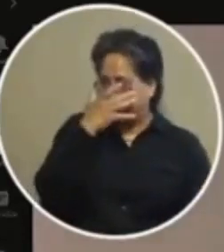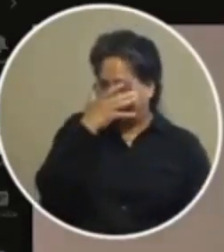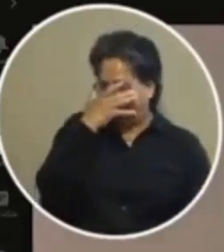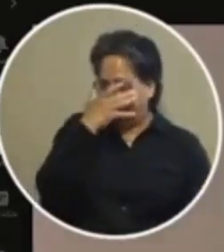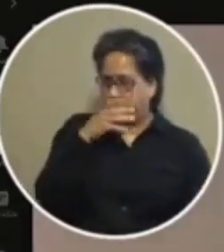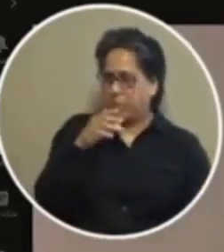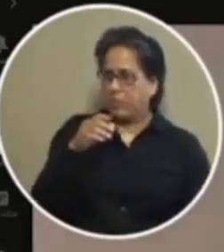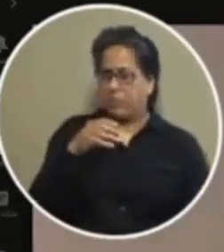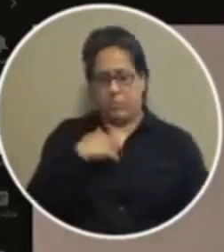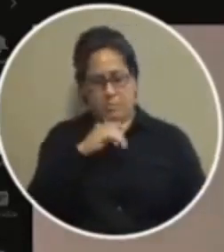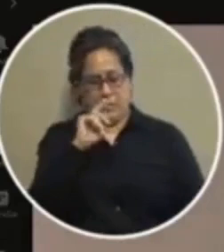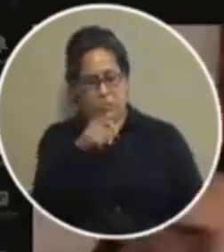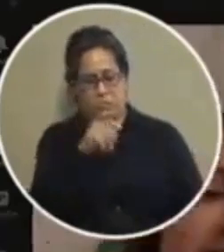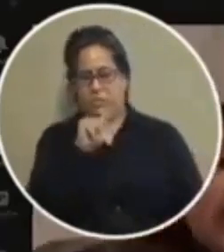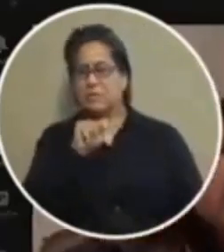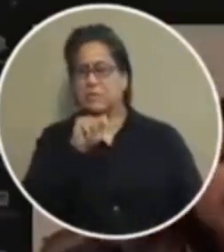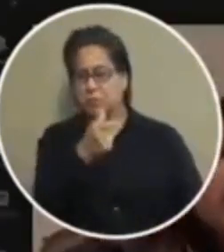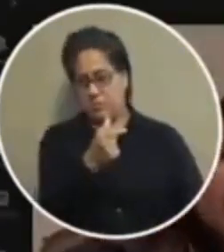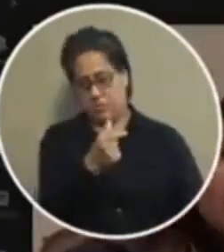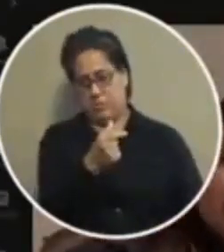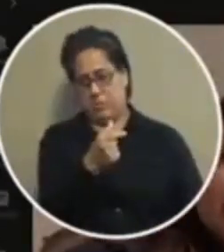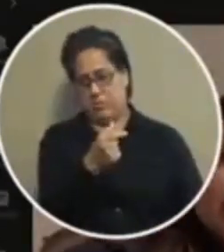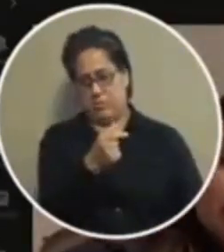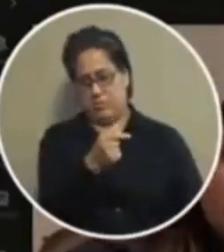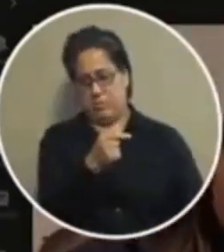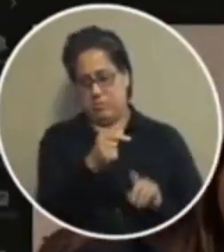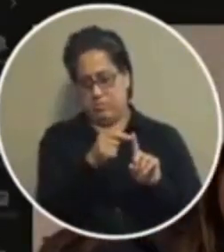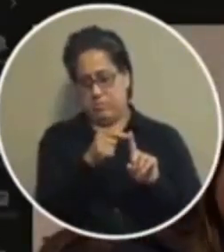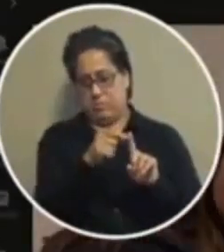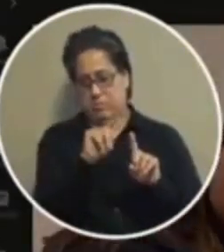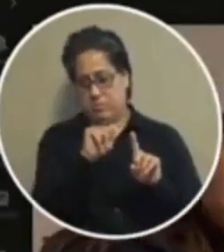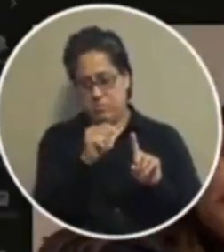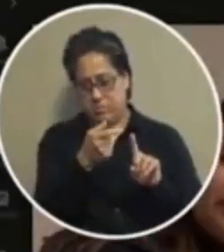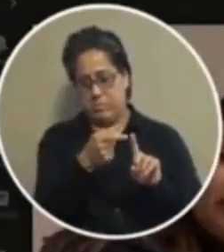my question was for mr gonzalez if i can respectfully ask for him to respond please